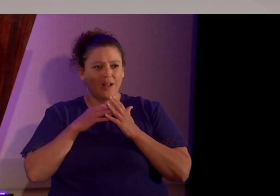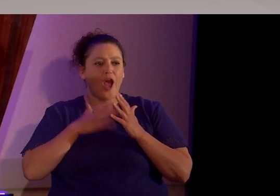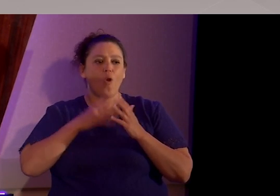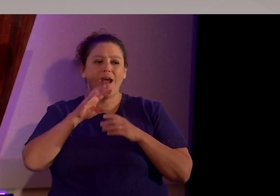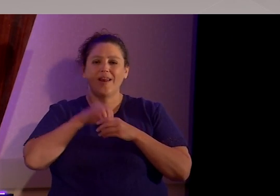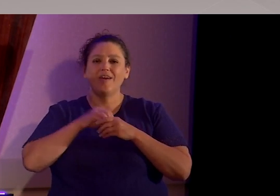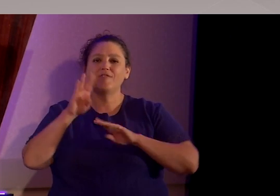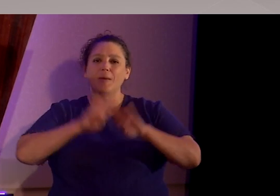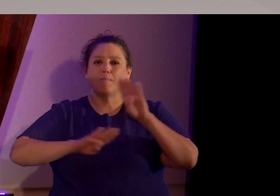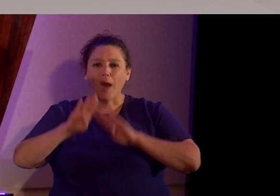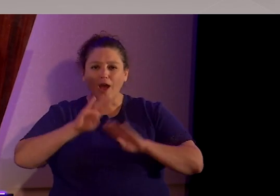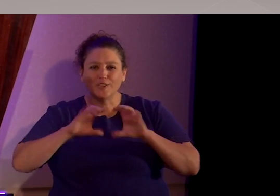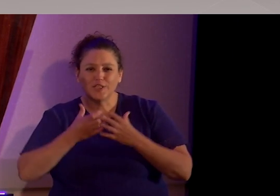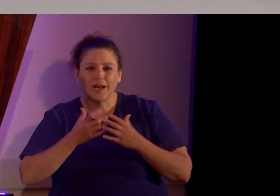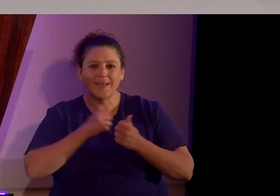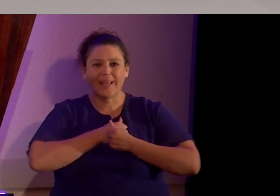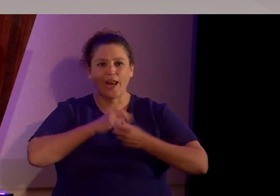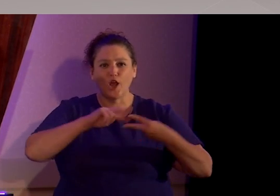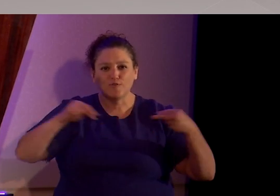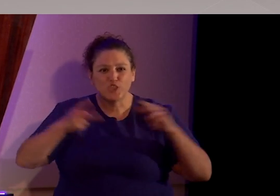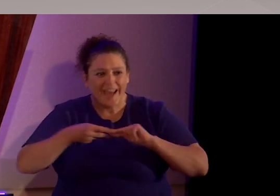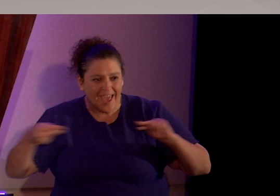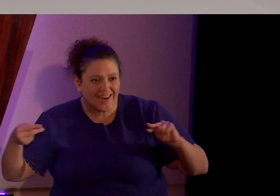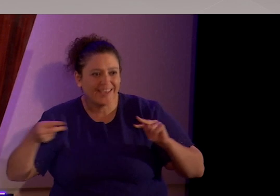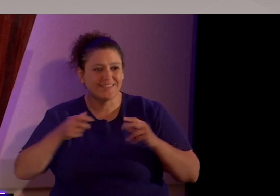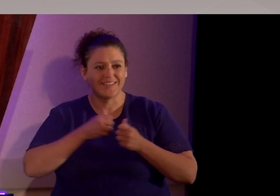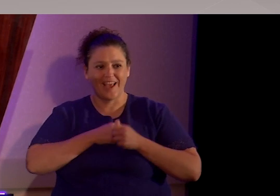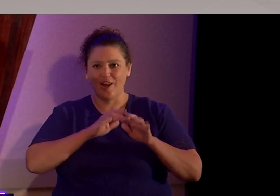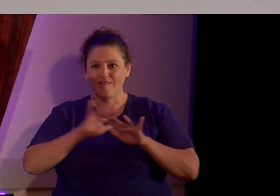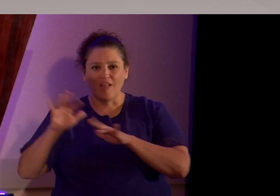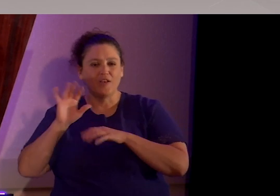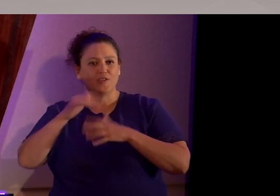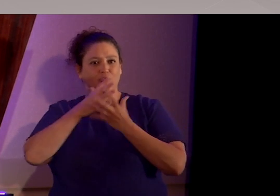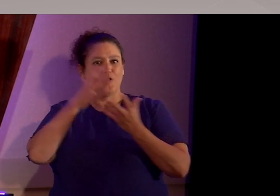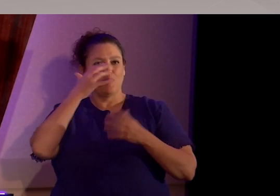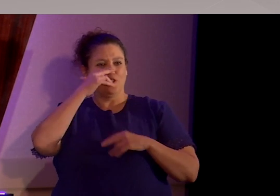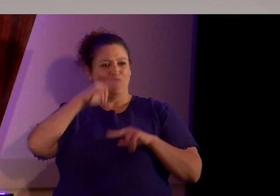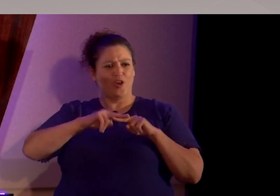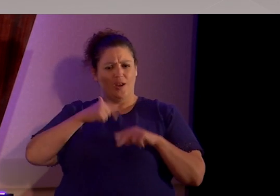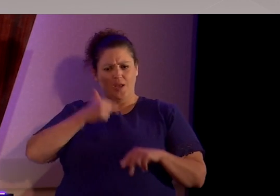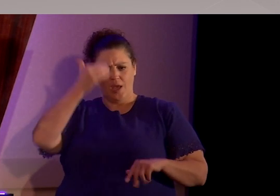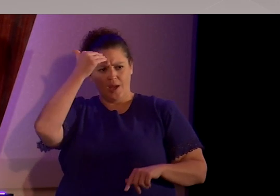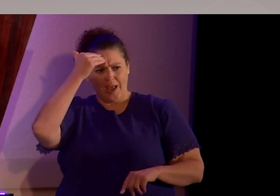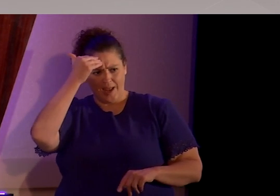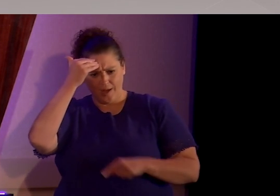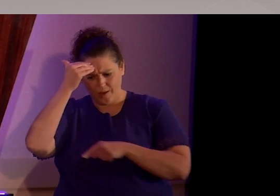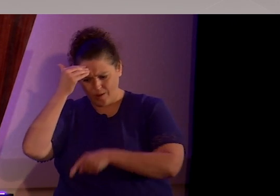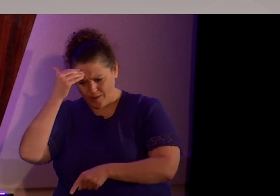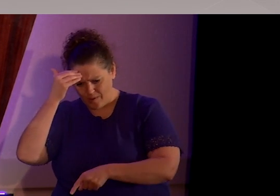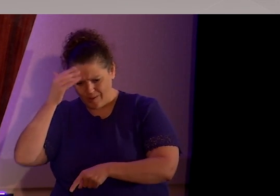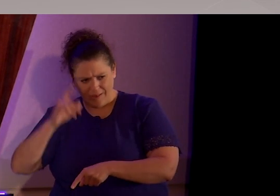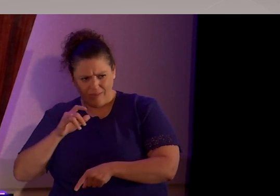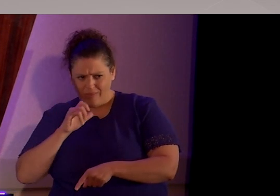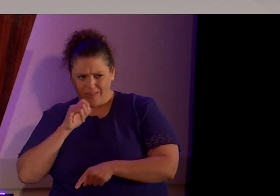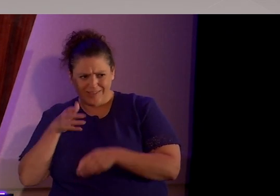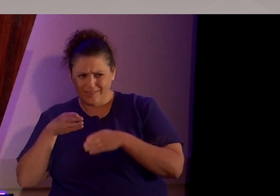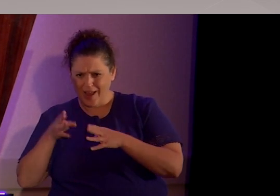class, and it was just so much fun. And I knew that that was not how that worked.